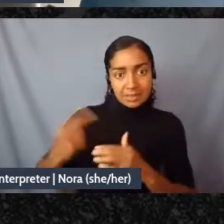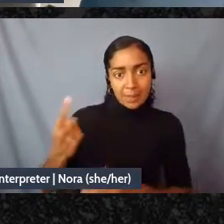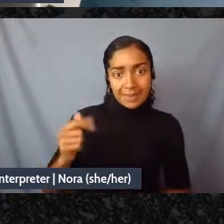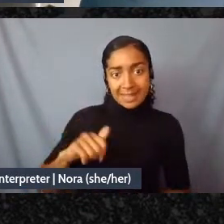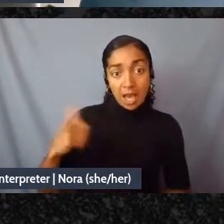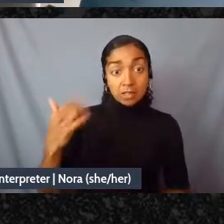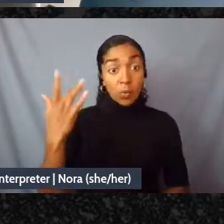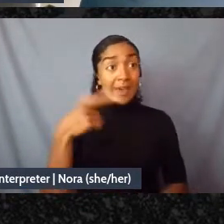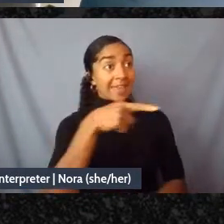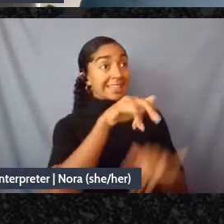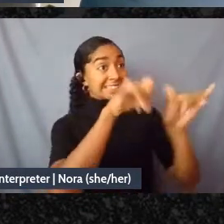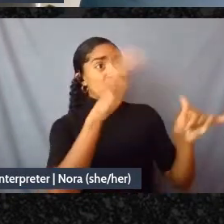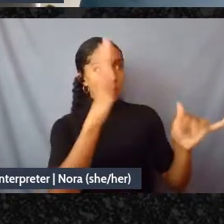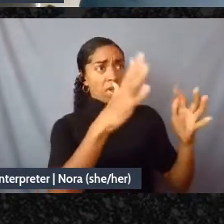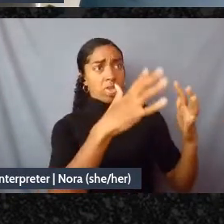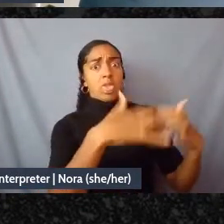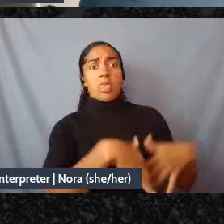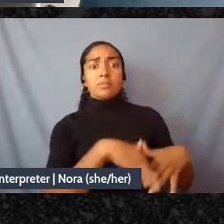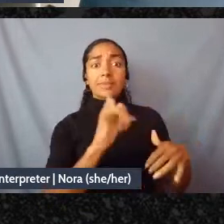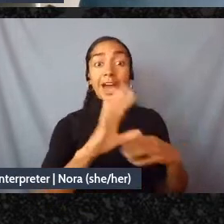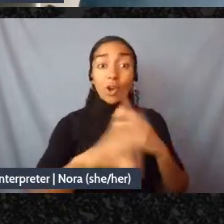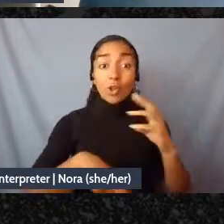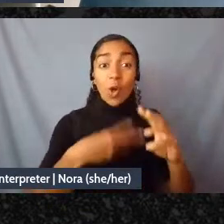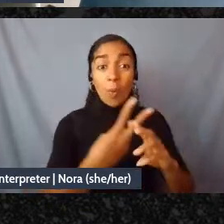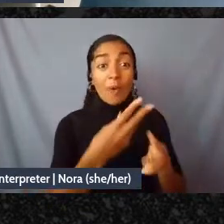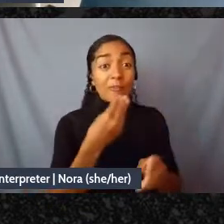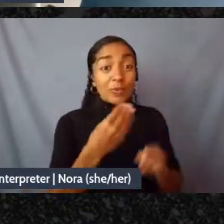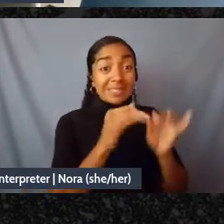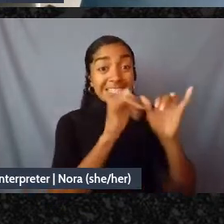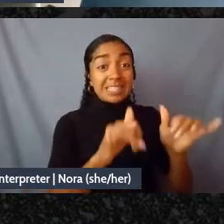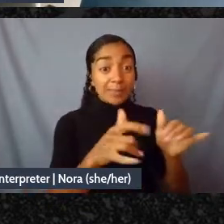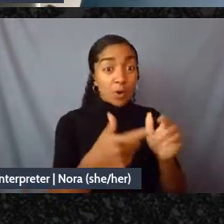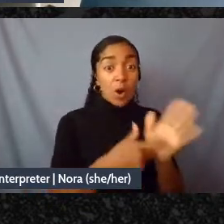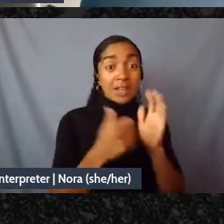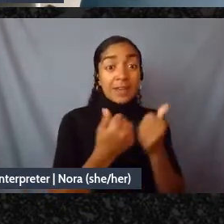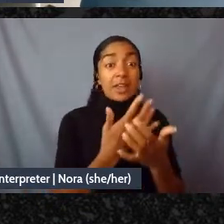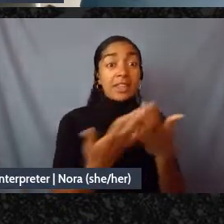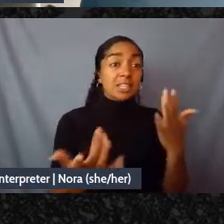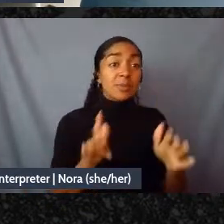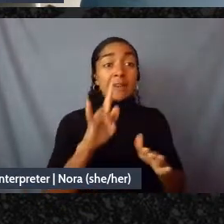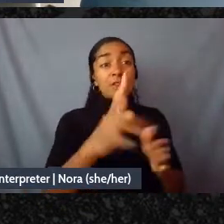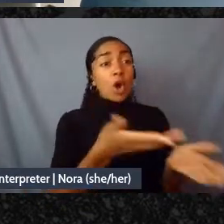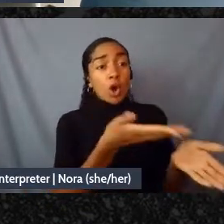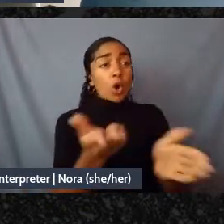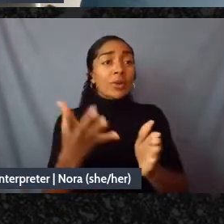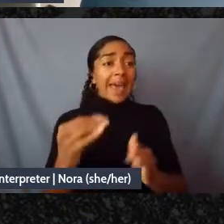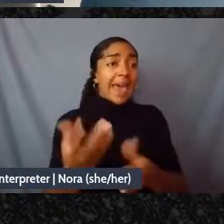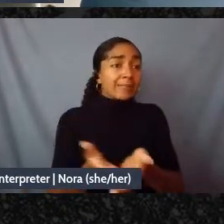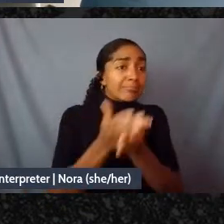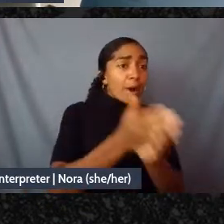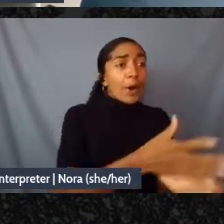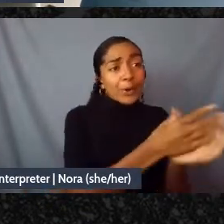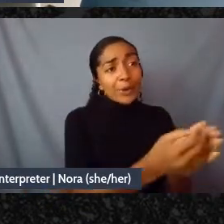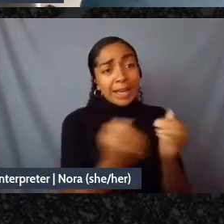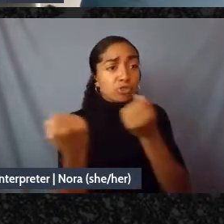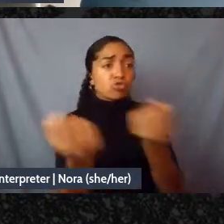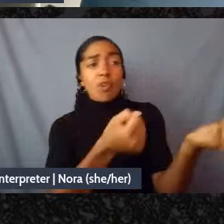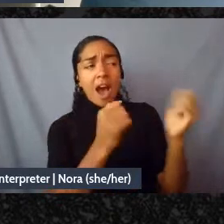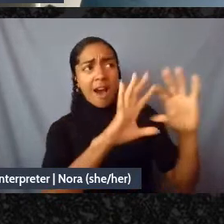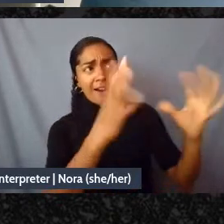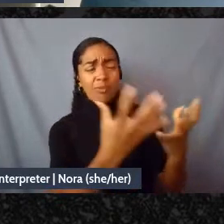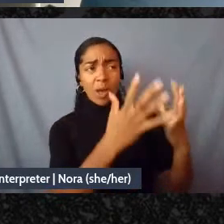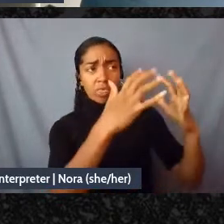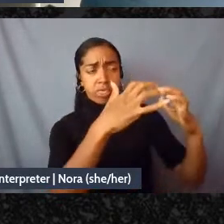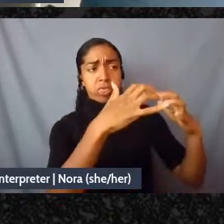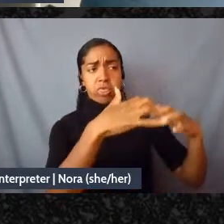fall apart like that global food system that requires everything to be flown around and driven around like it's already breaking down all the time